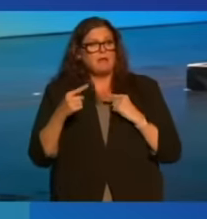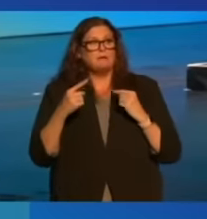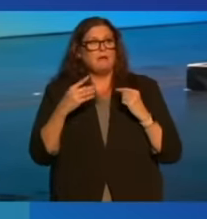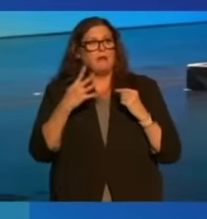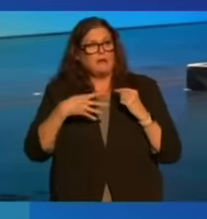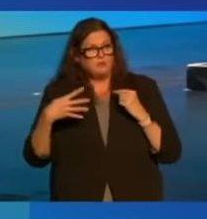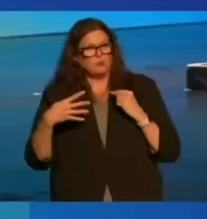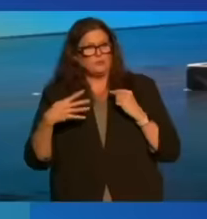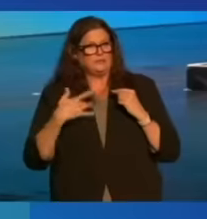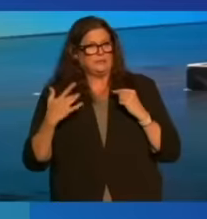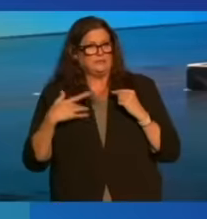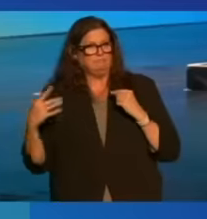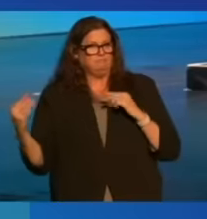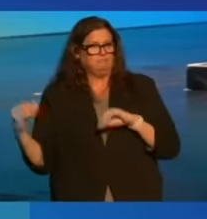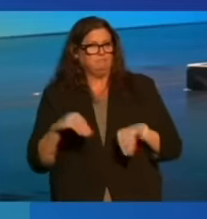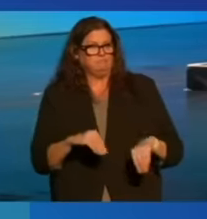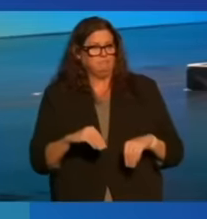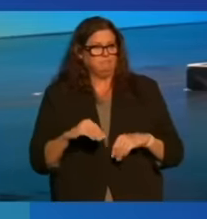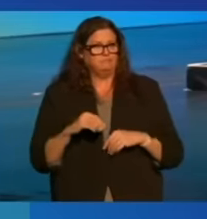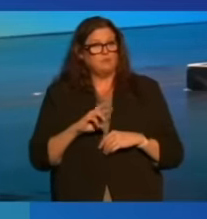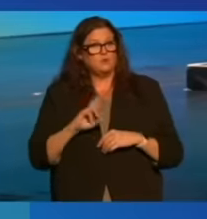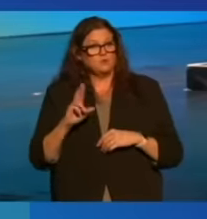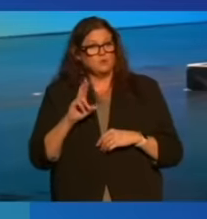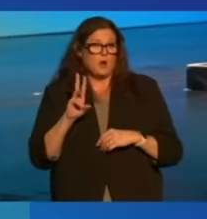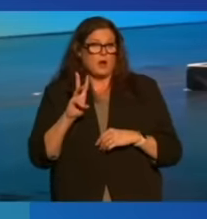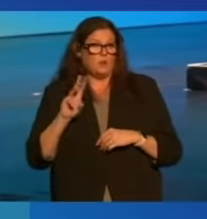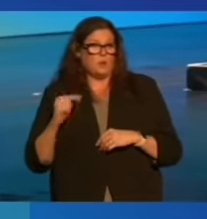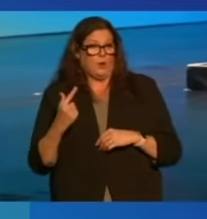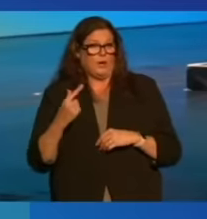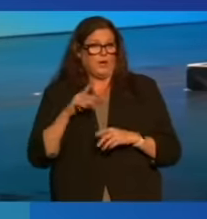So did right-wing populism.